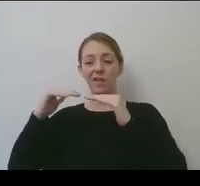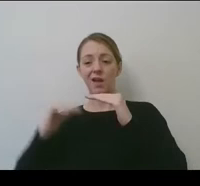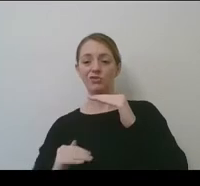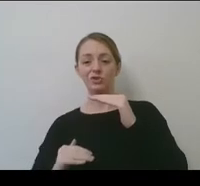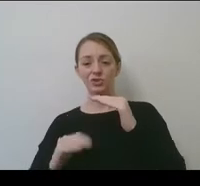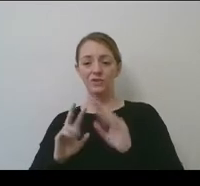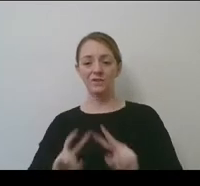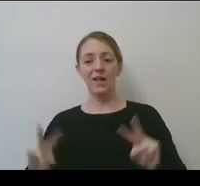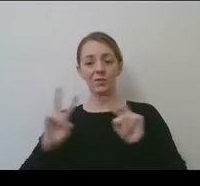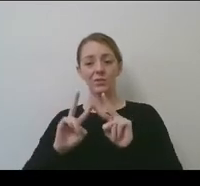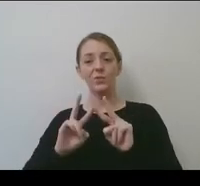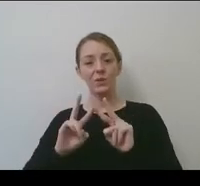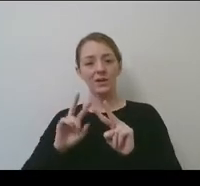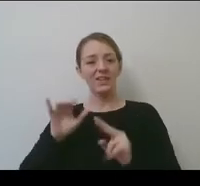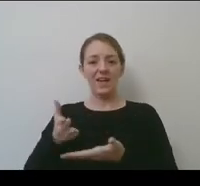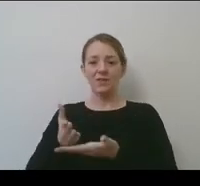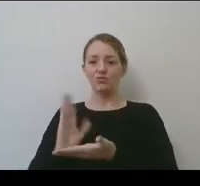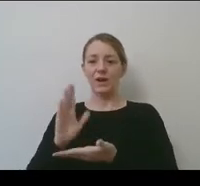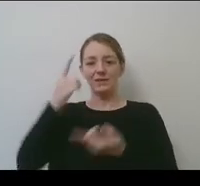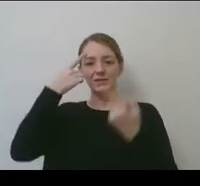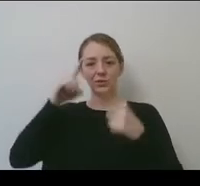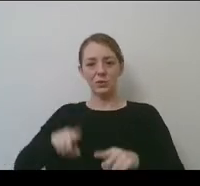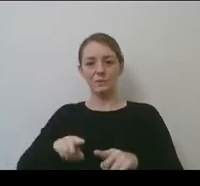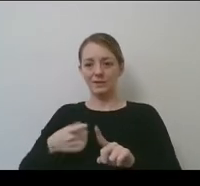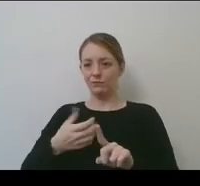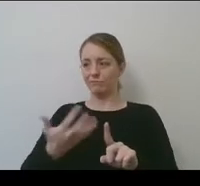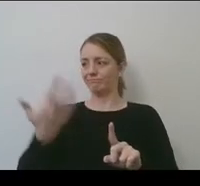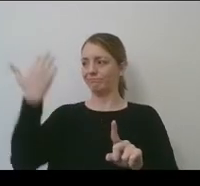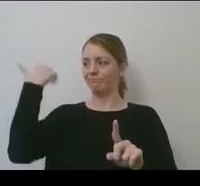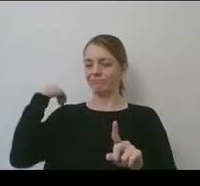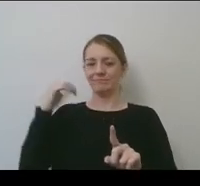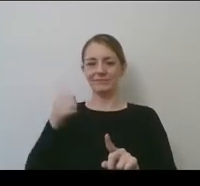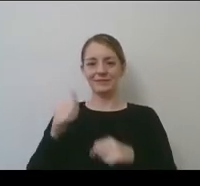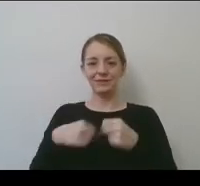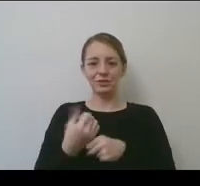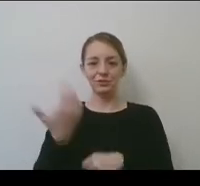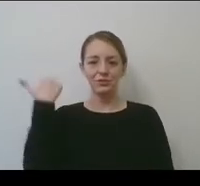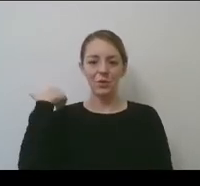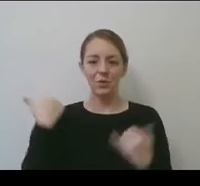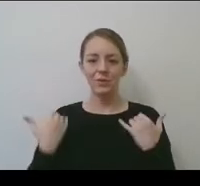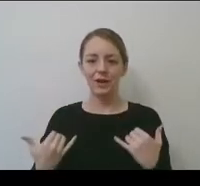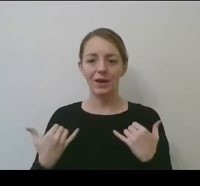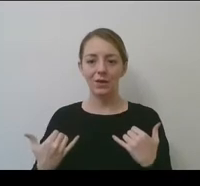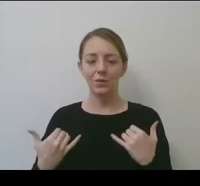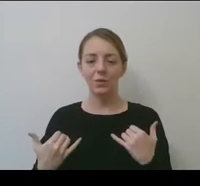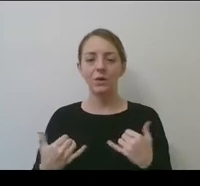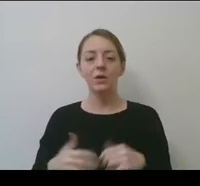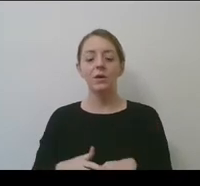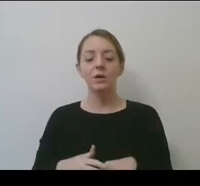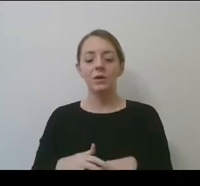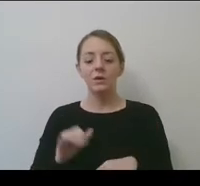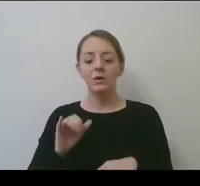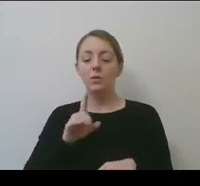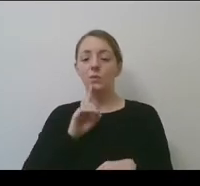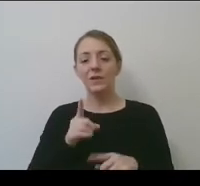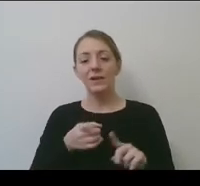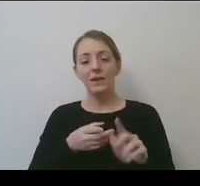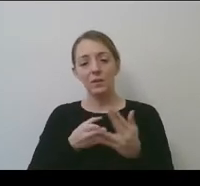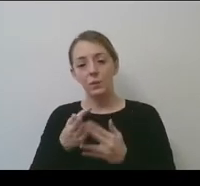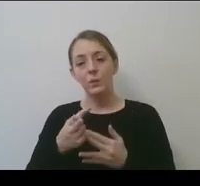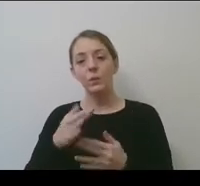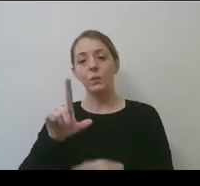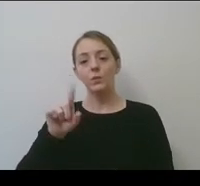a decade now. Um, as Lynn noted, that agreement goes through, uh, the mid year of 24. So we're